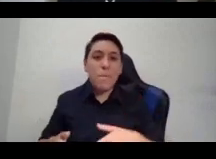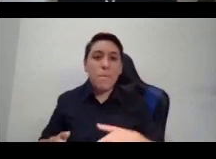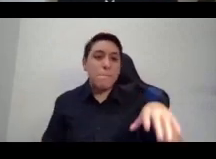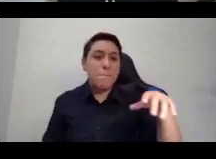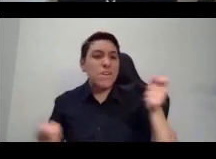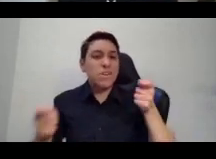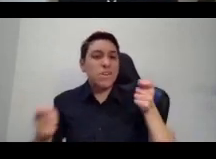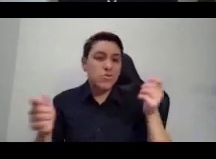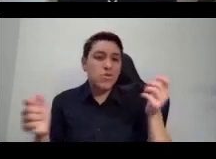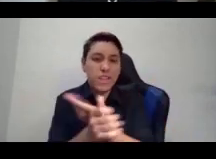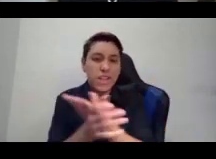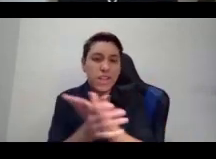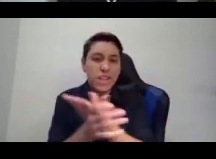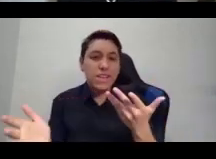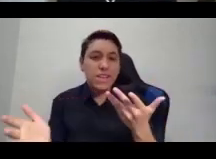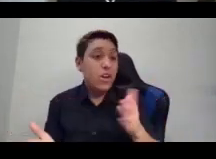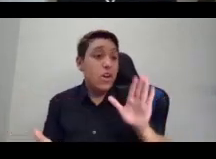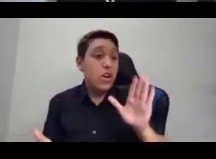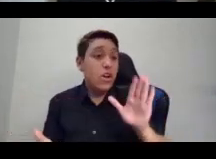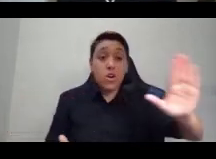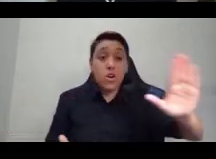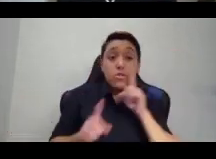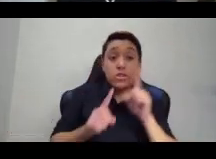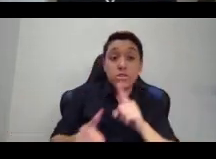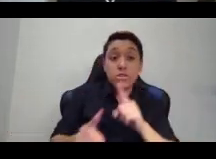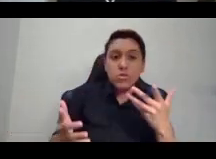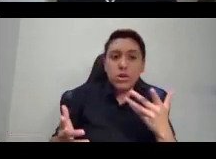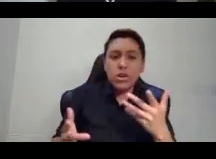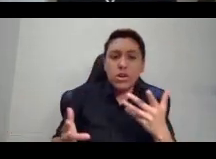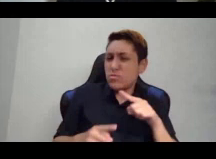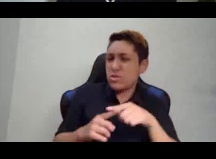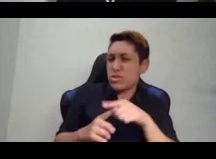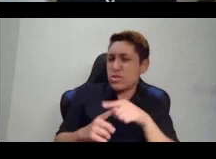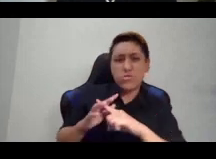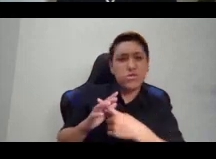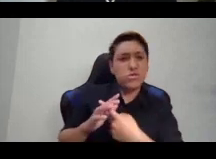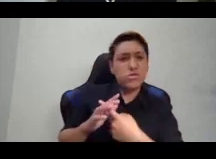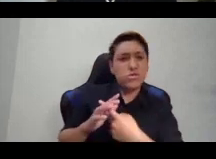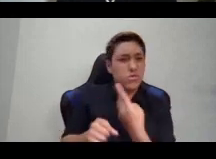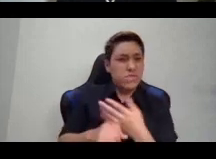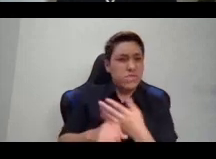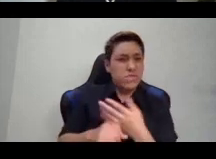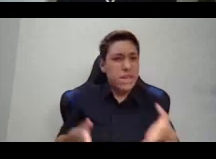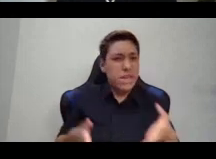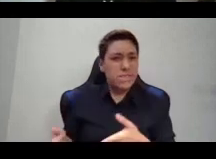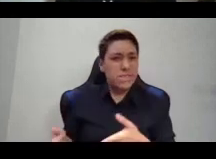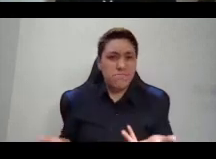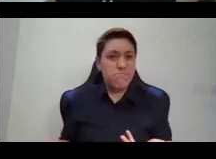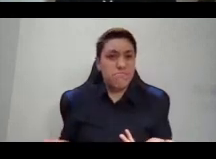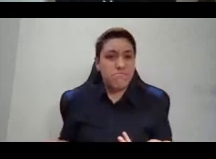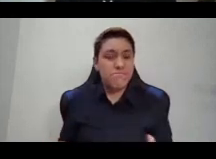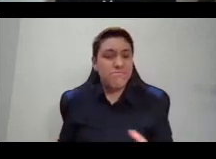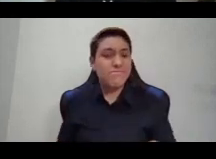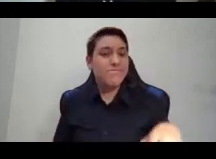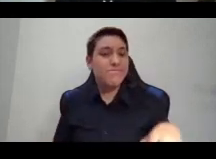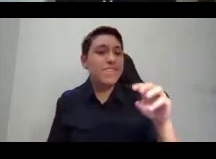start wearing pants? As a historical fact, pants are not